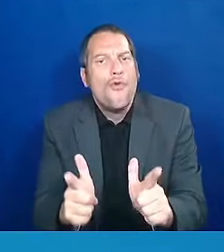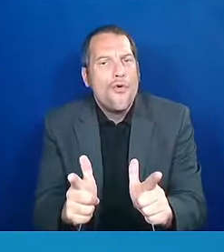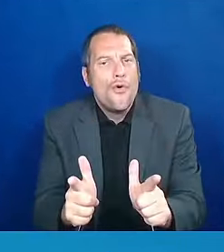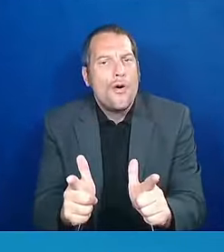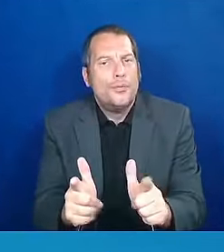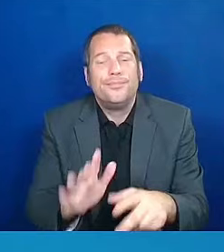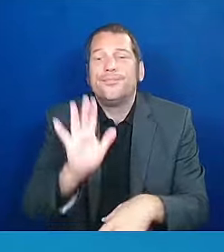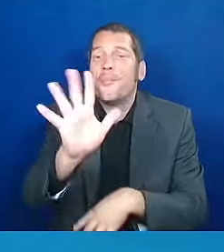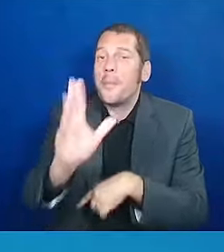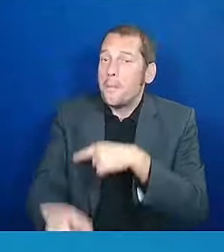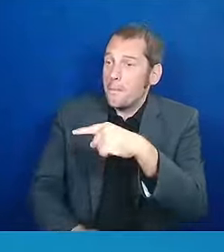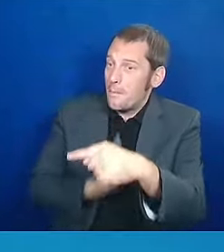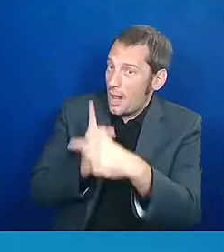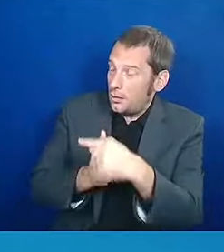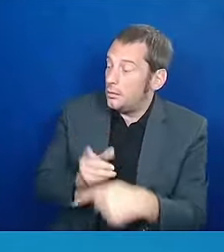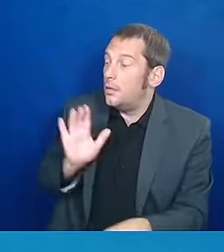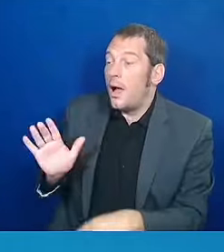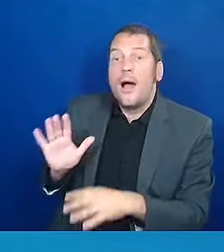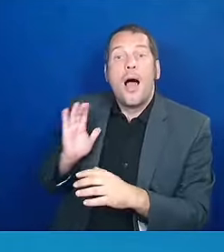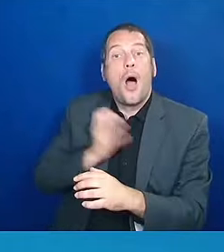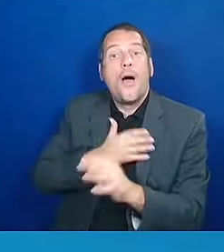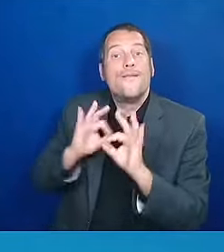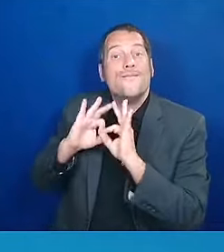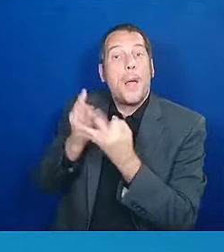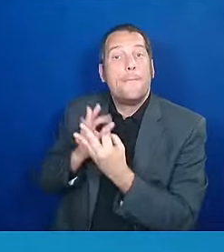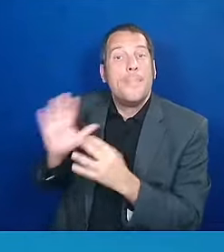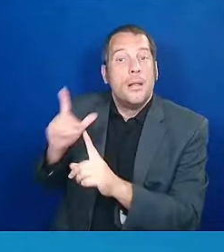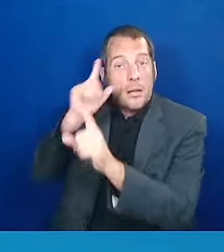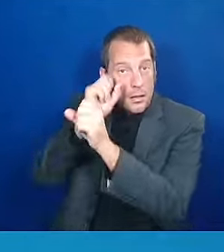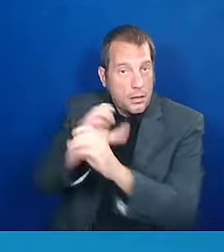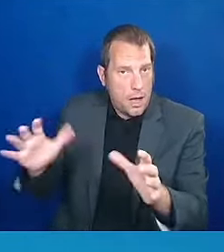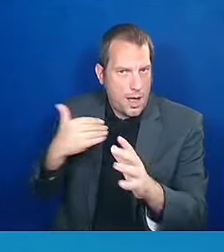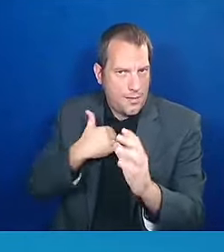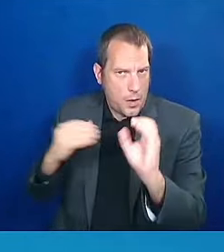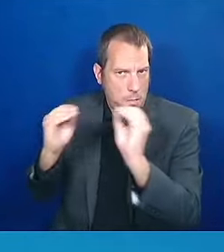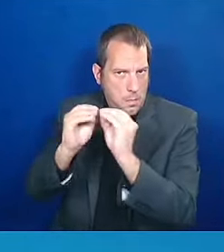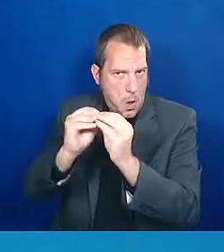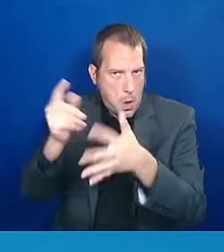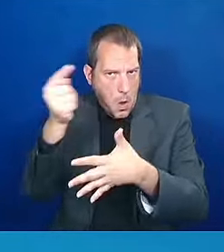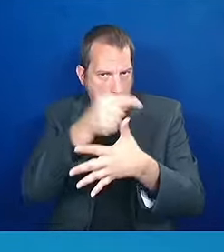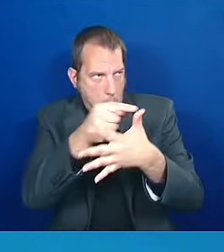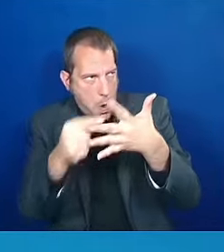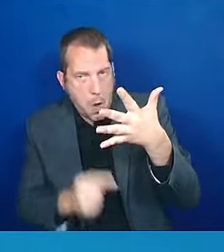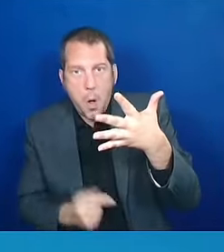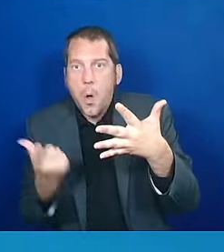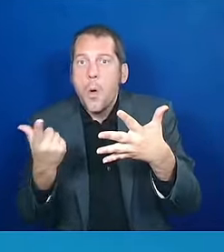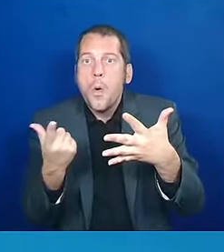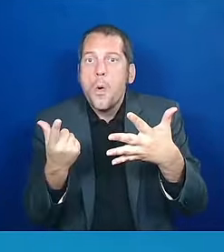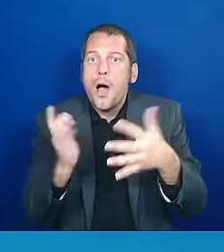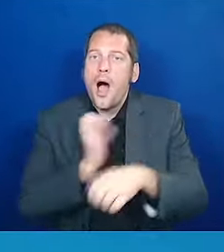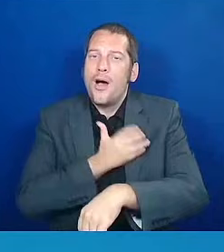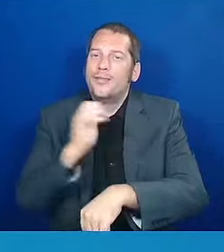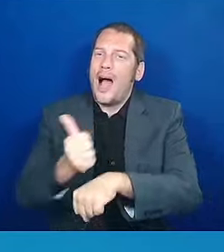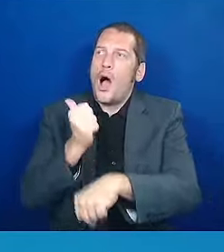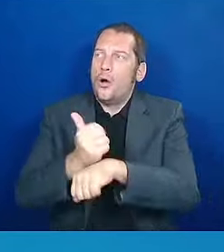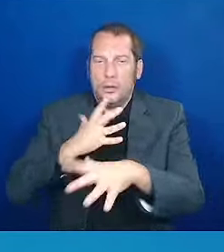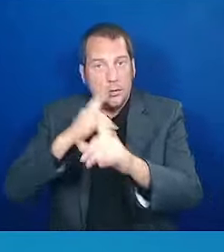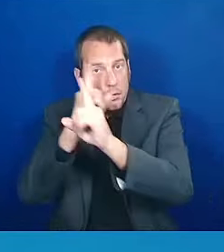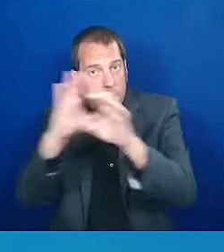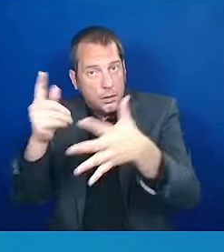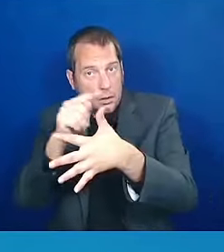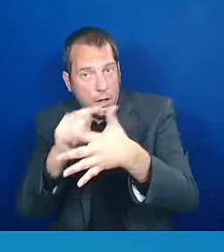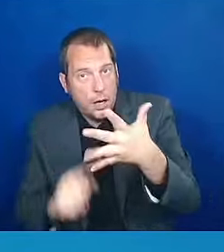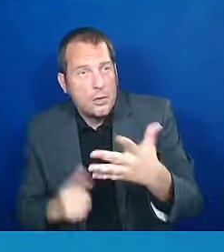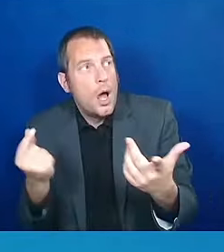founders, we have fought, then, to realize that promise. From our creation